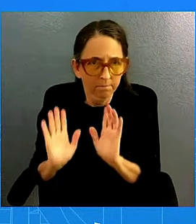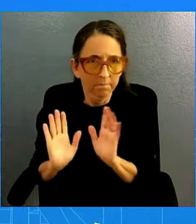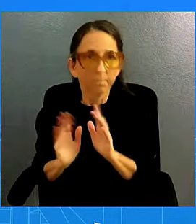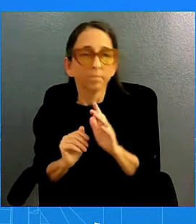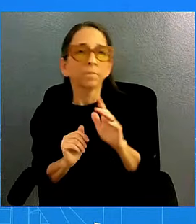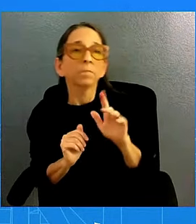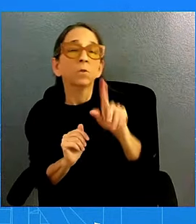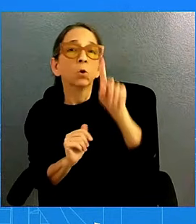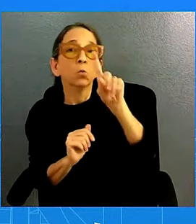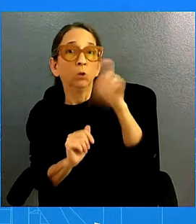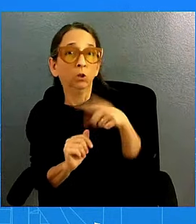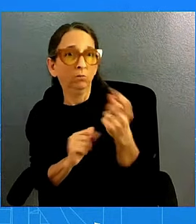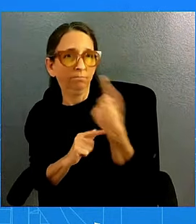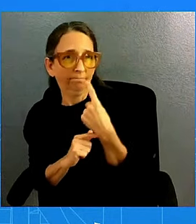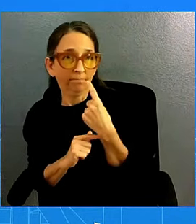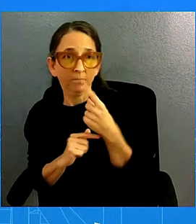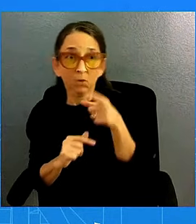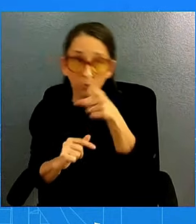I did not say that.